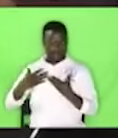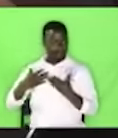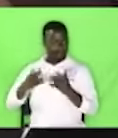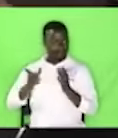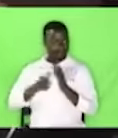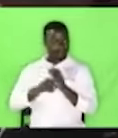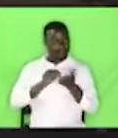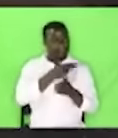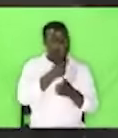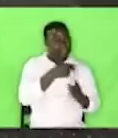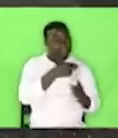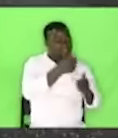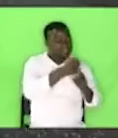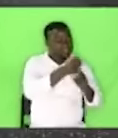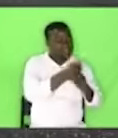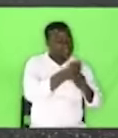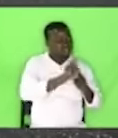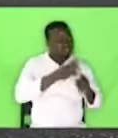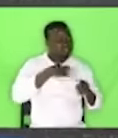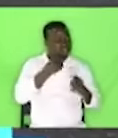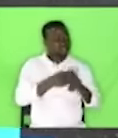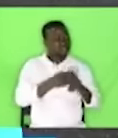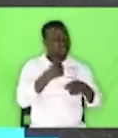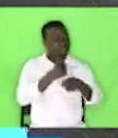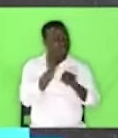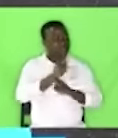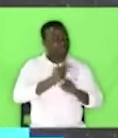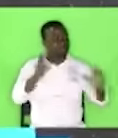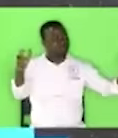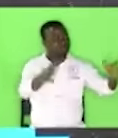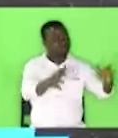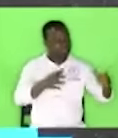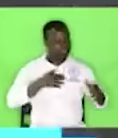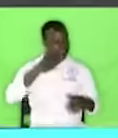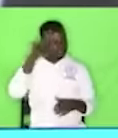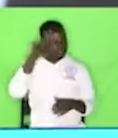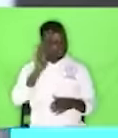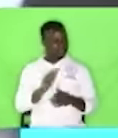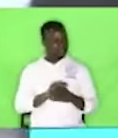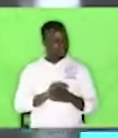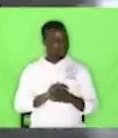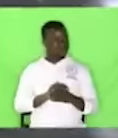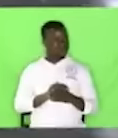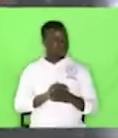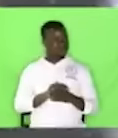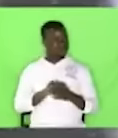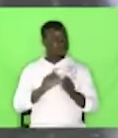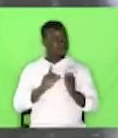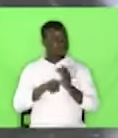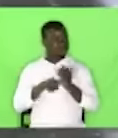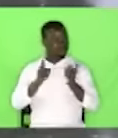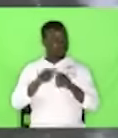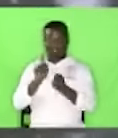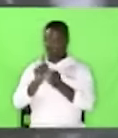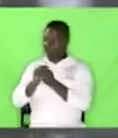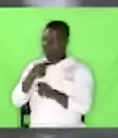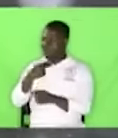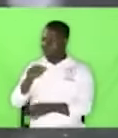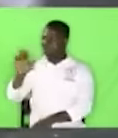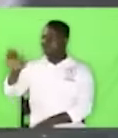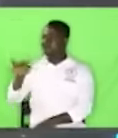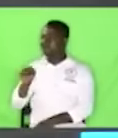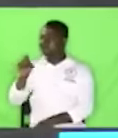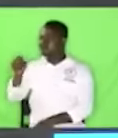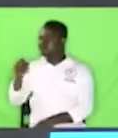name to organize people. and I'm not aware. And so when I met him, I said, pastor, did you have